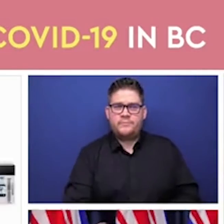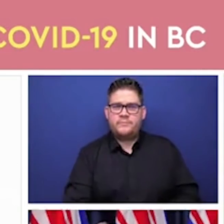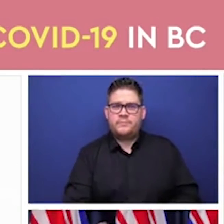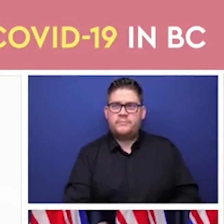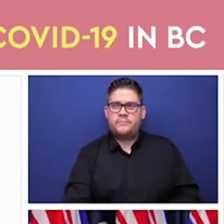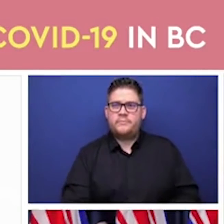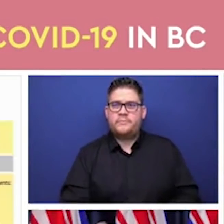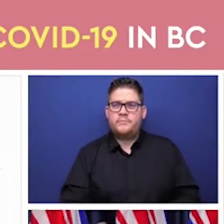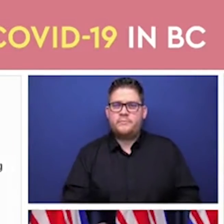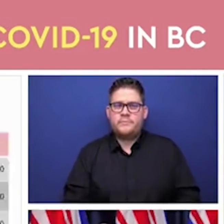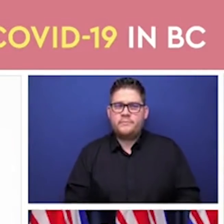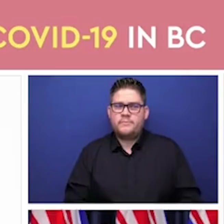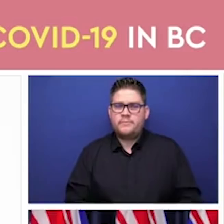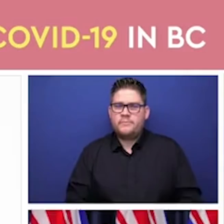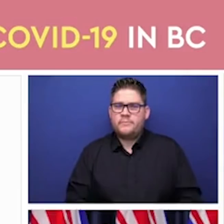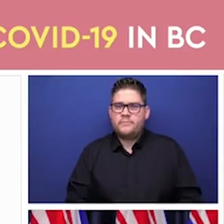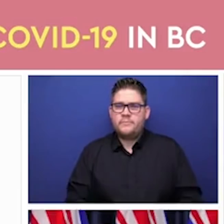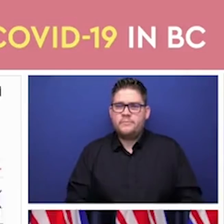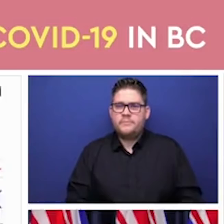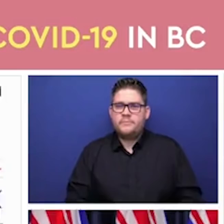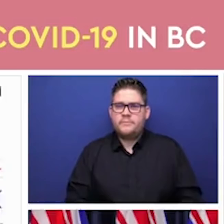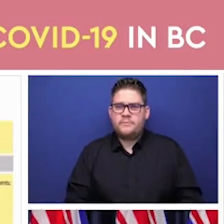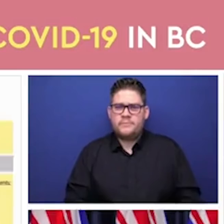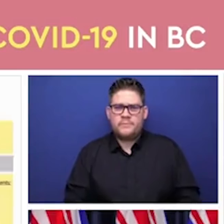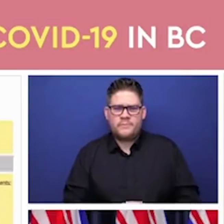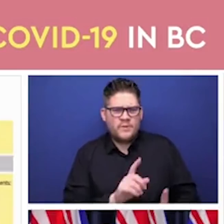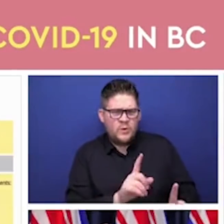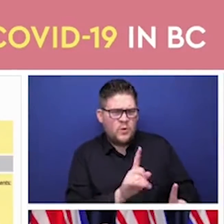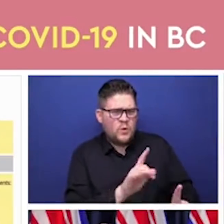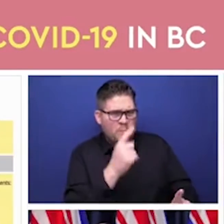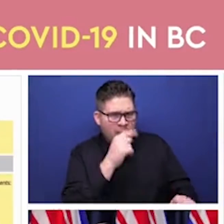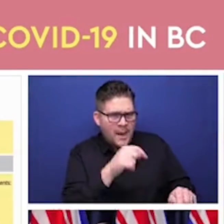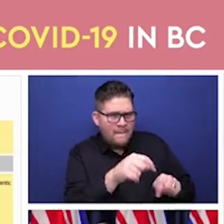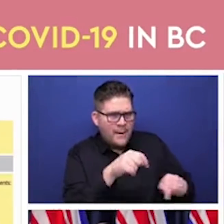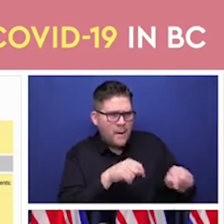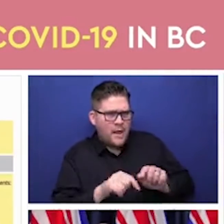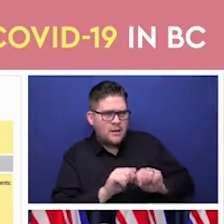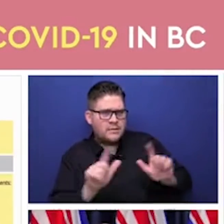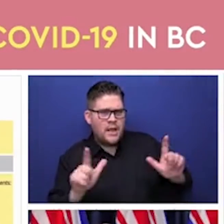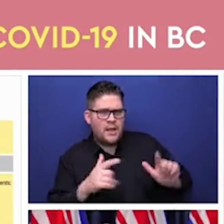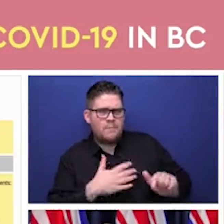ahead we got ahead Bonnie maybe you could just back up a bit to slide 5